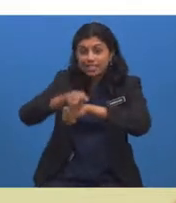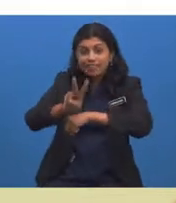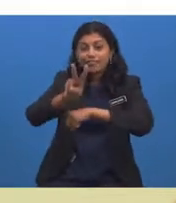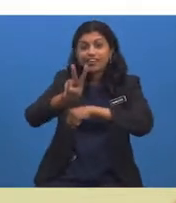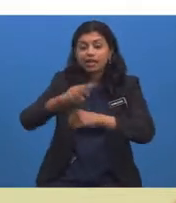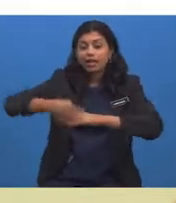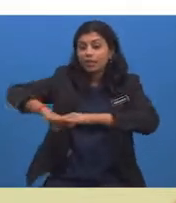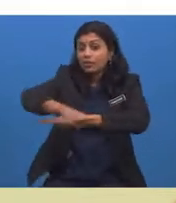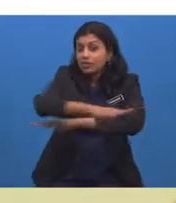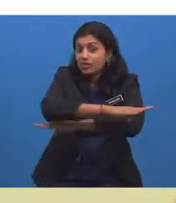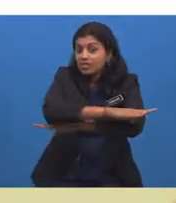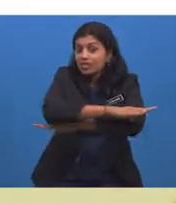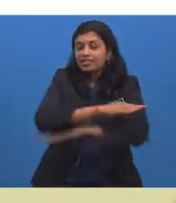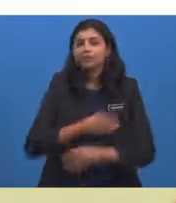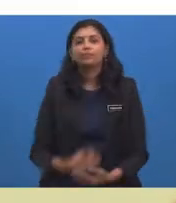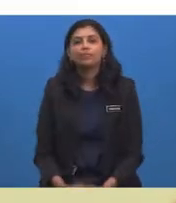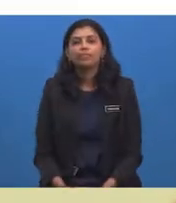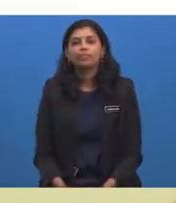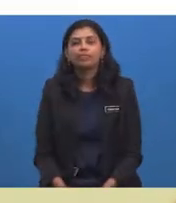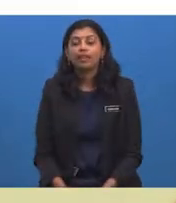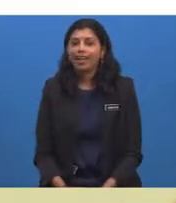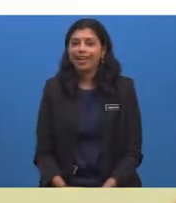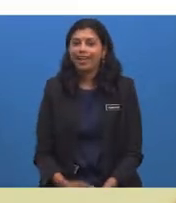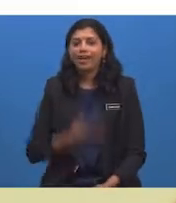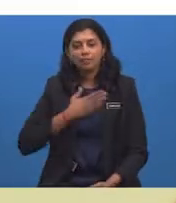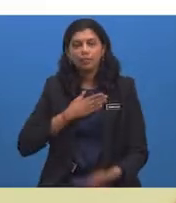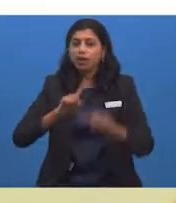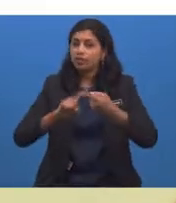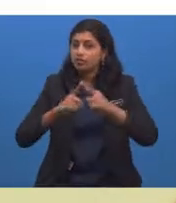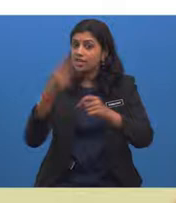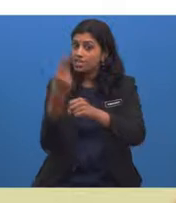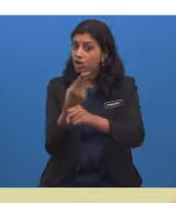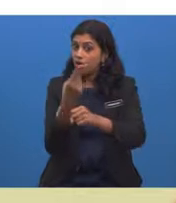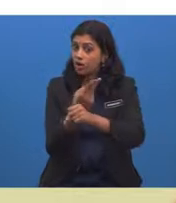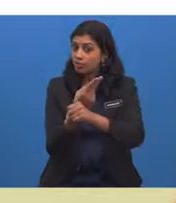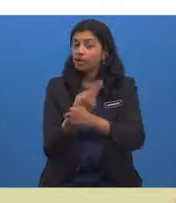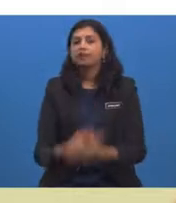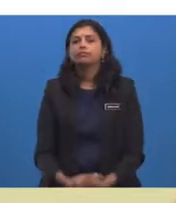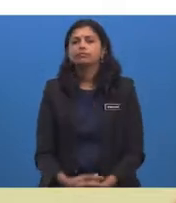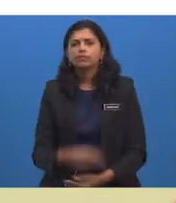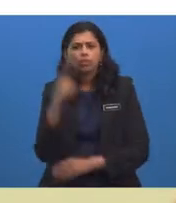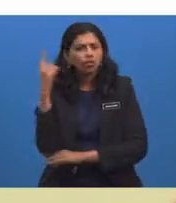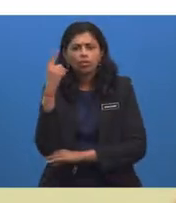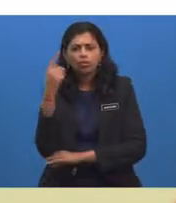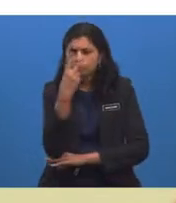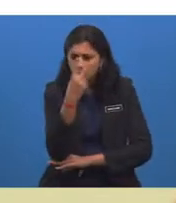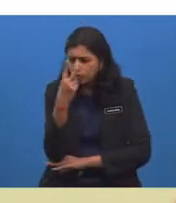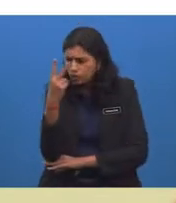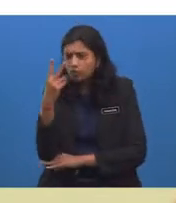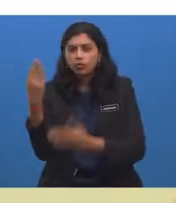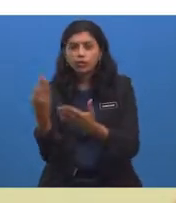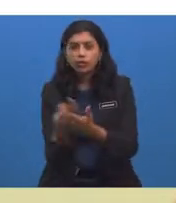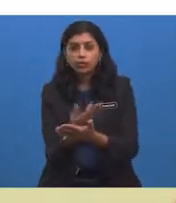Well, that's my friend's hobby and she is always looking for a new spot to